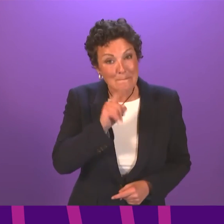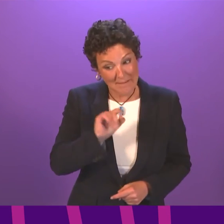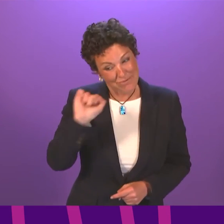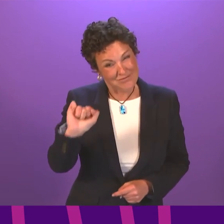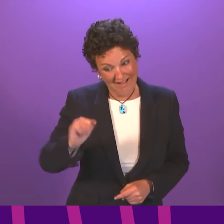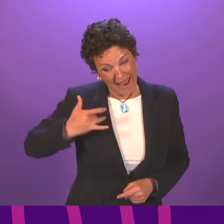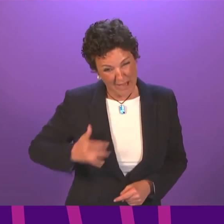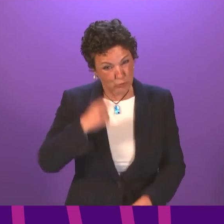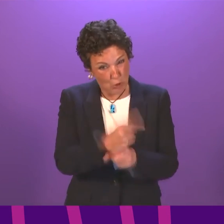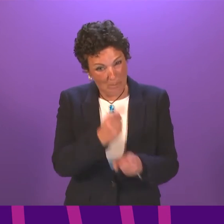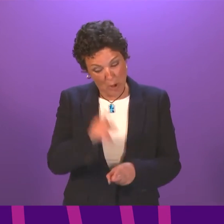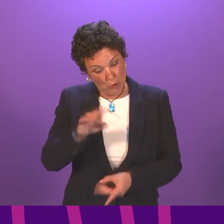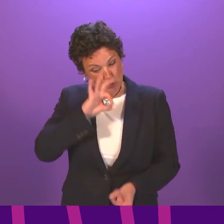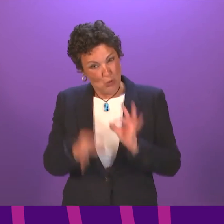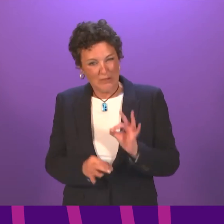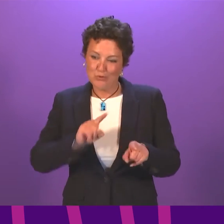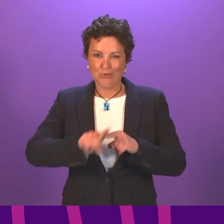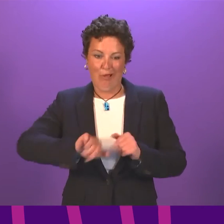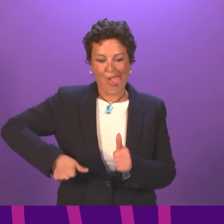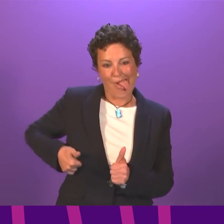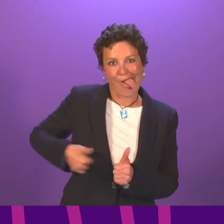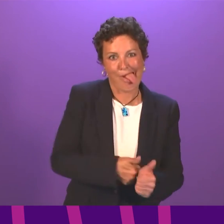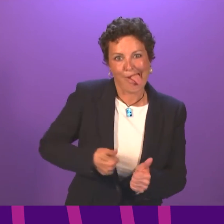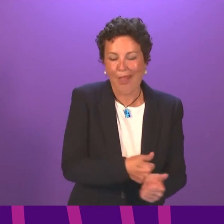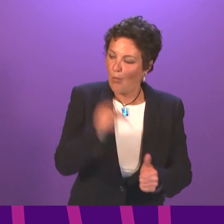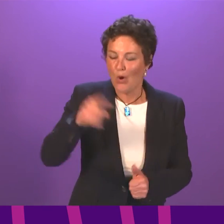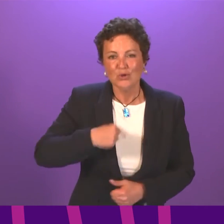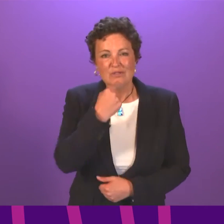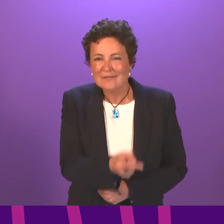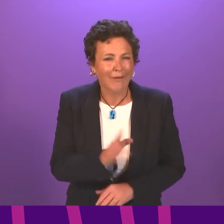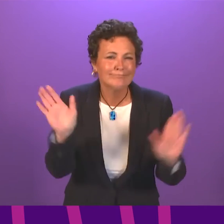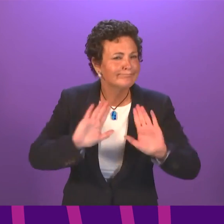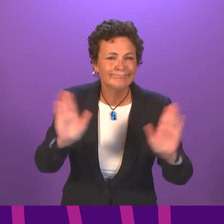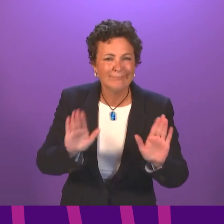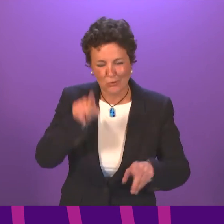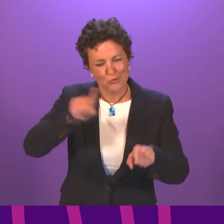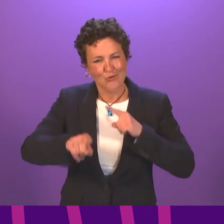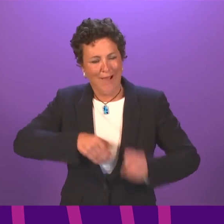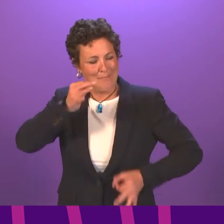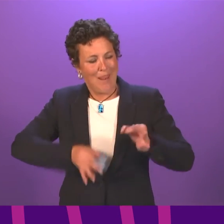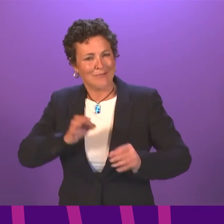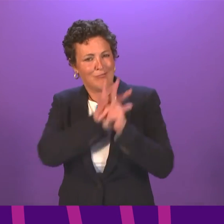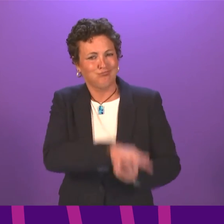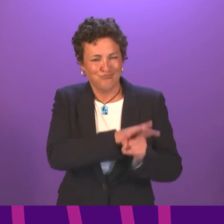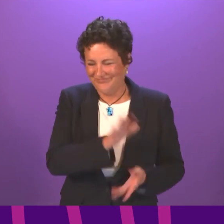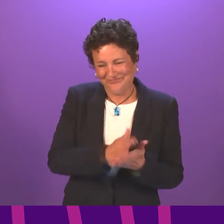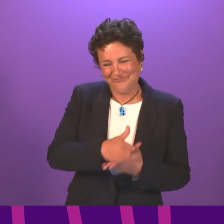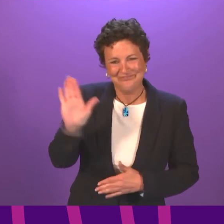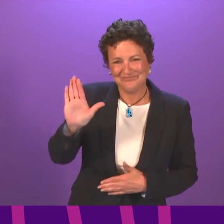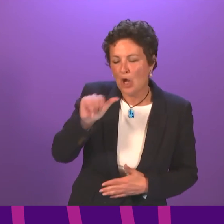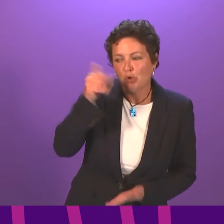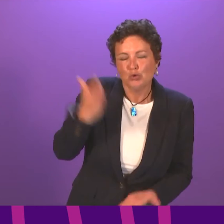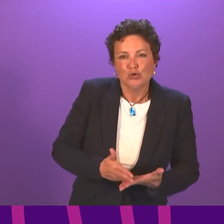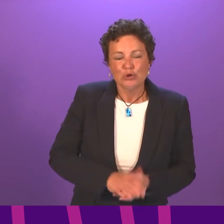we are talking about. And not to try to confuse issues in order to back up political points that frankly don't stack up in